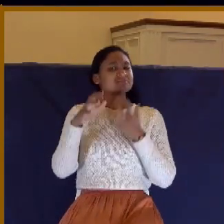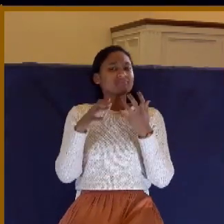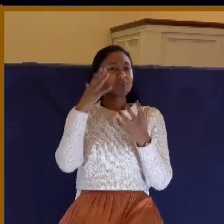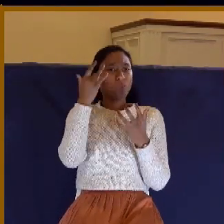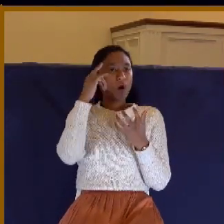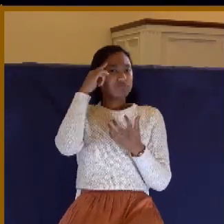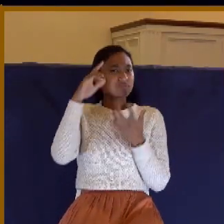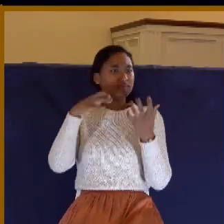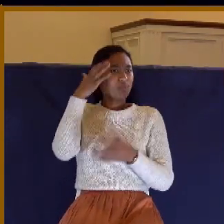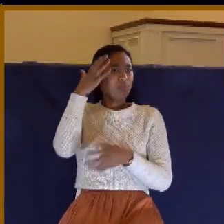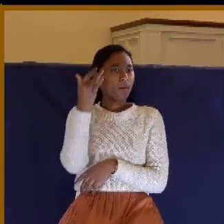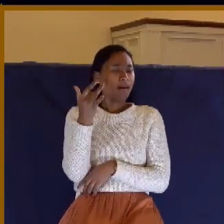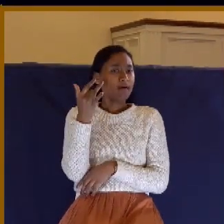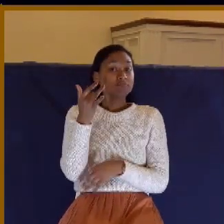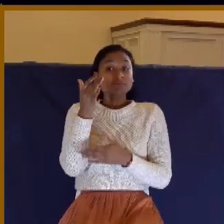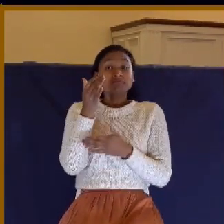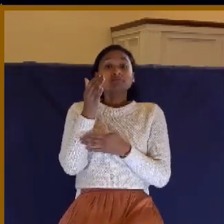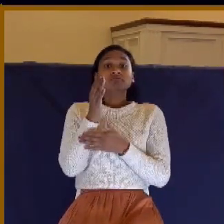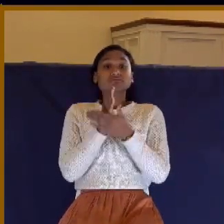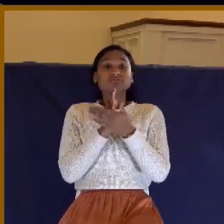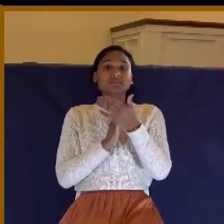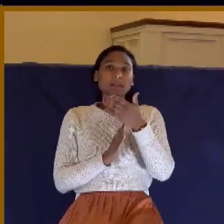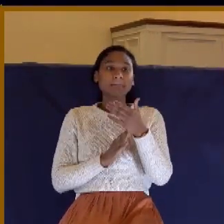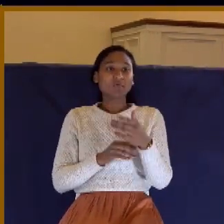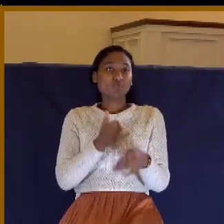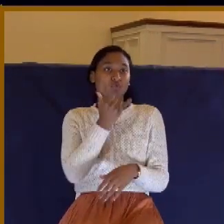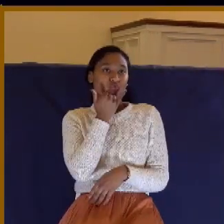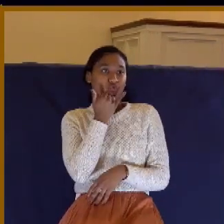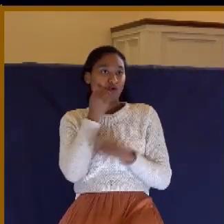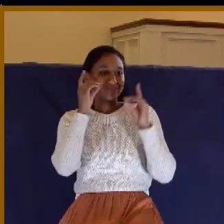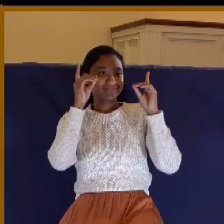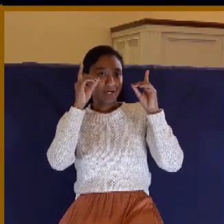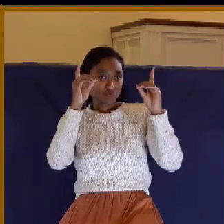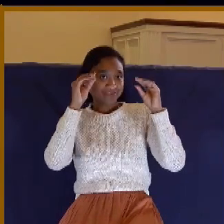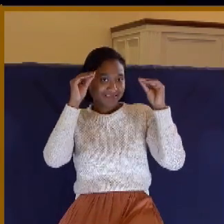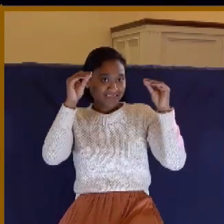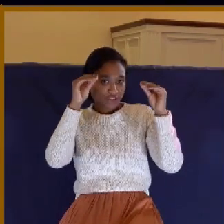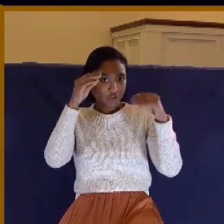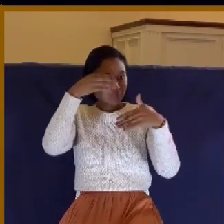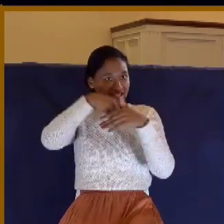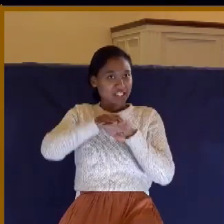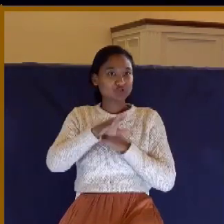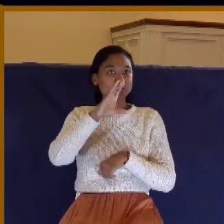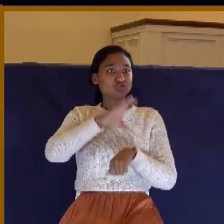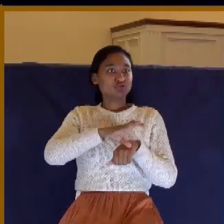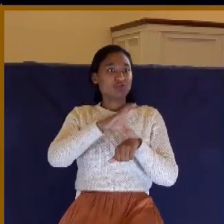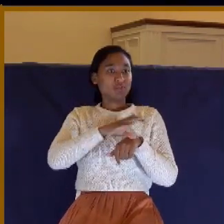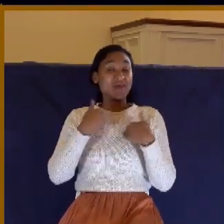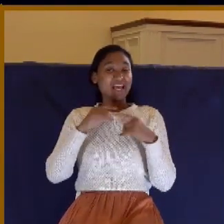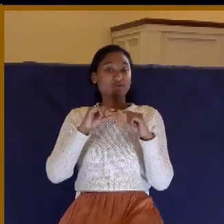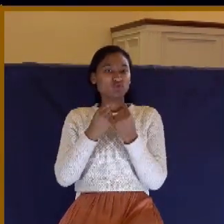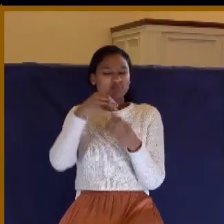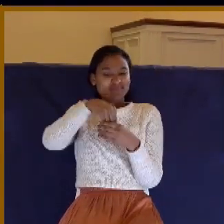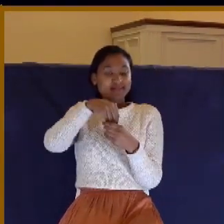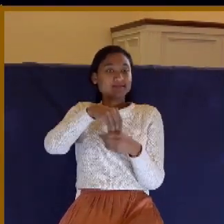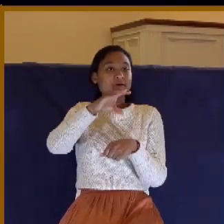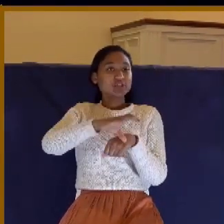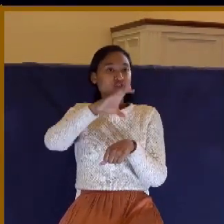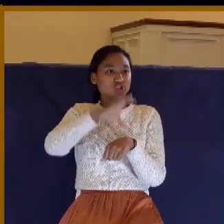was confusion is because some errant doctrine was invading the church. There was a group in the church that